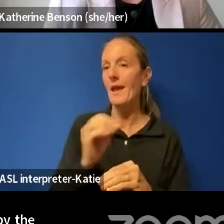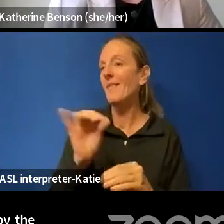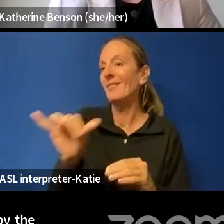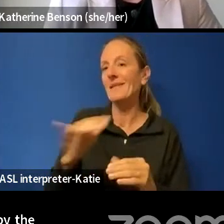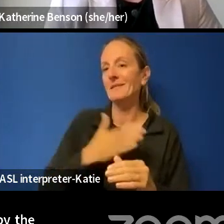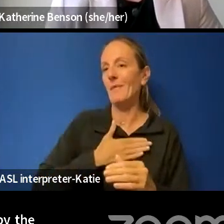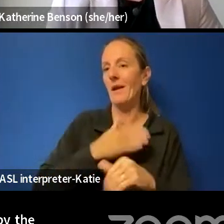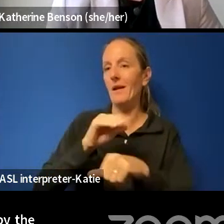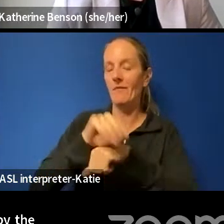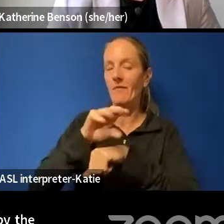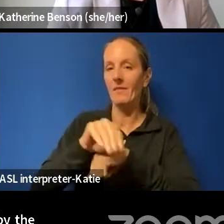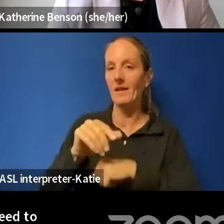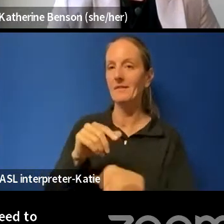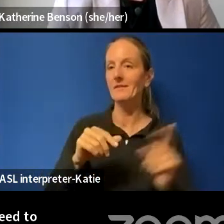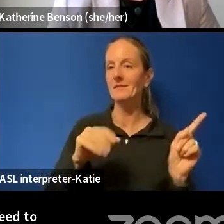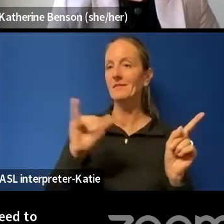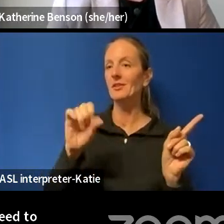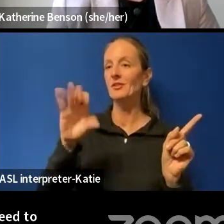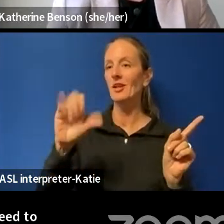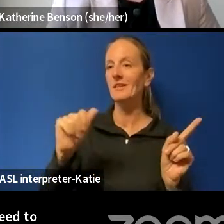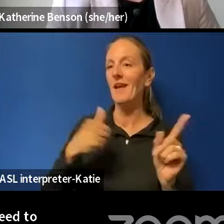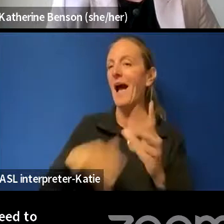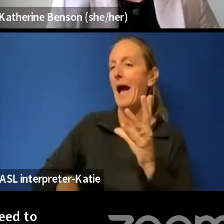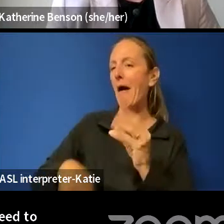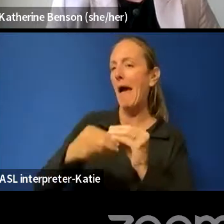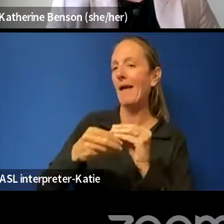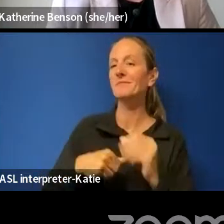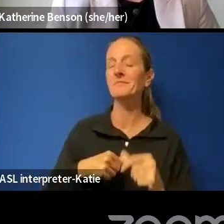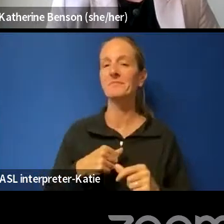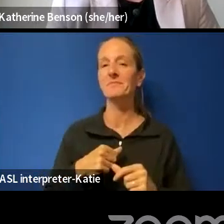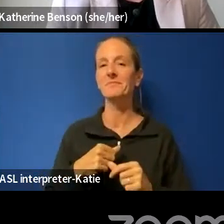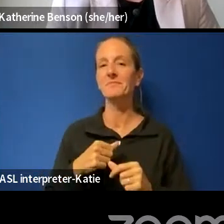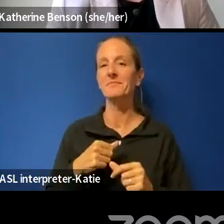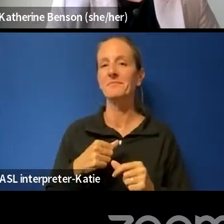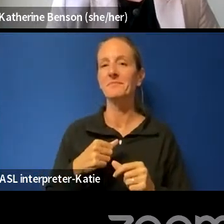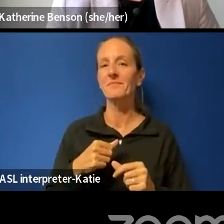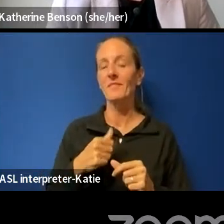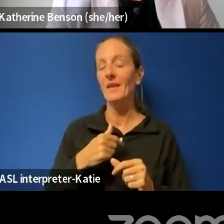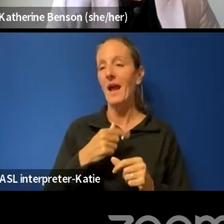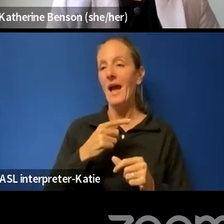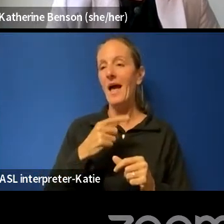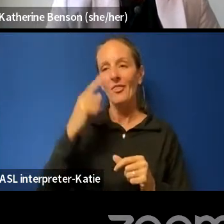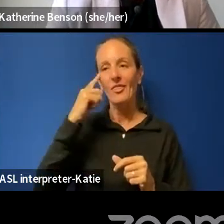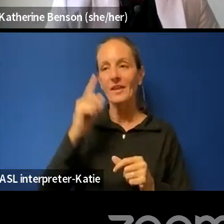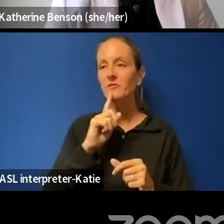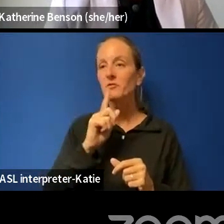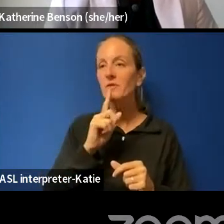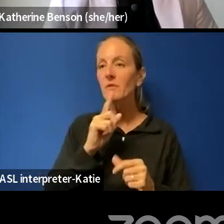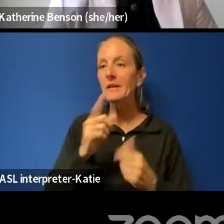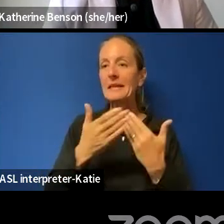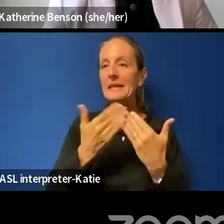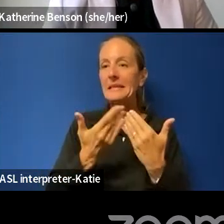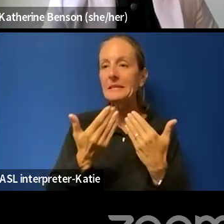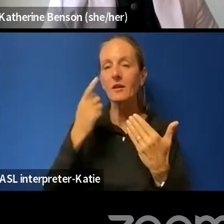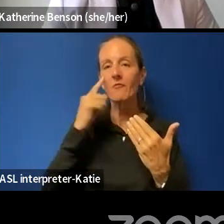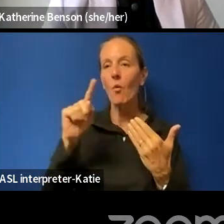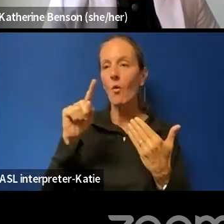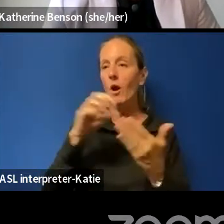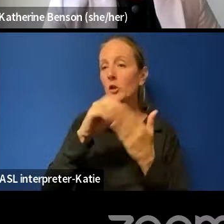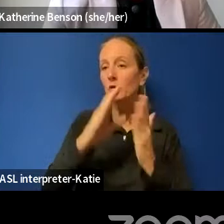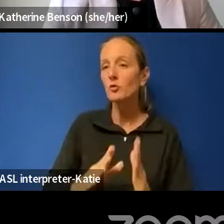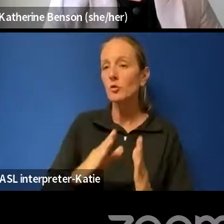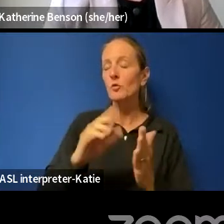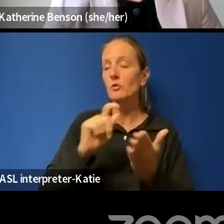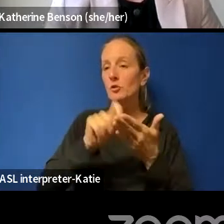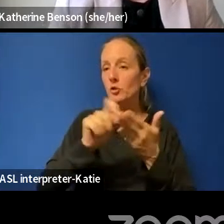And I'll just tack on to Spencer, um, here. I think that it's really, really easy, um, for student journalists and at least in